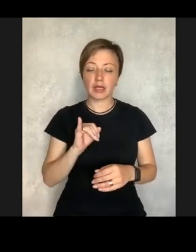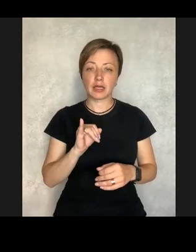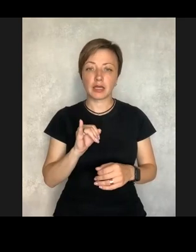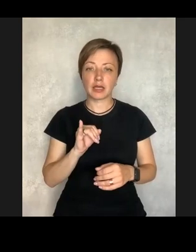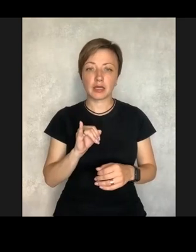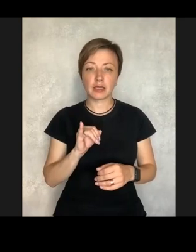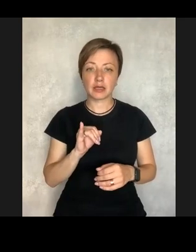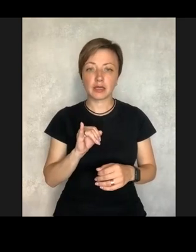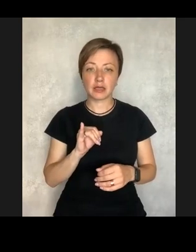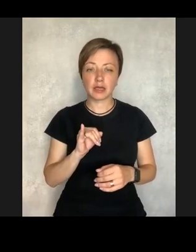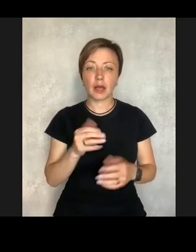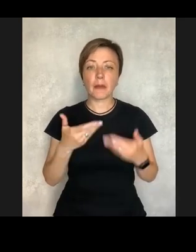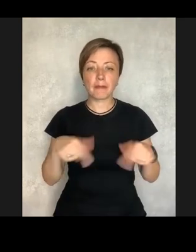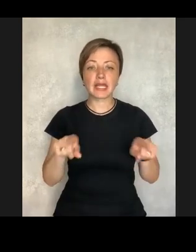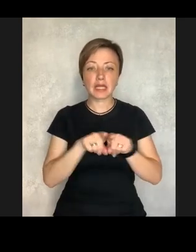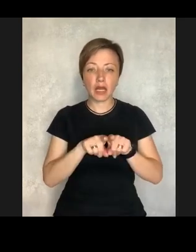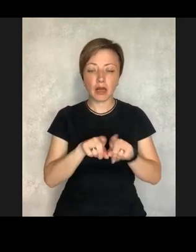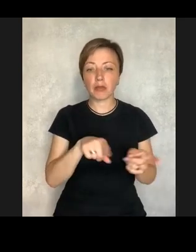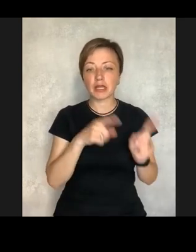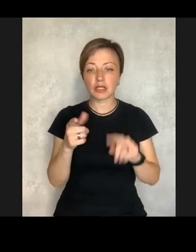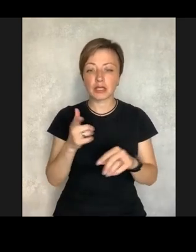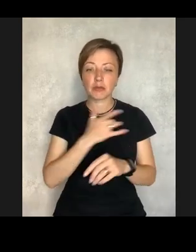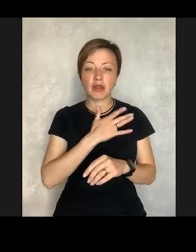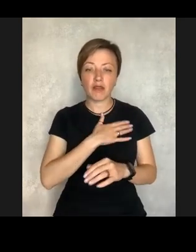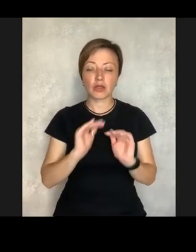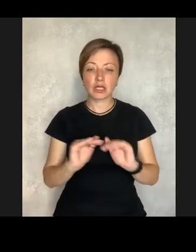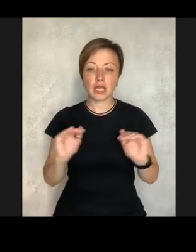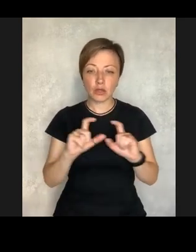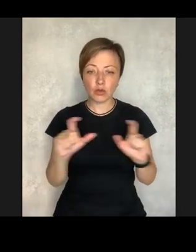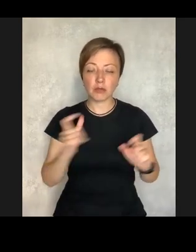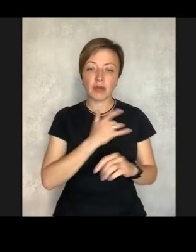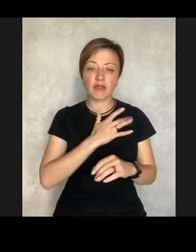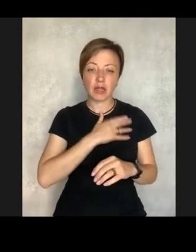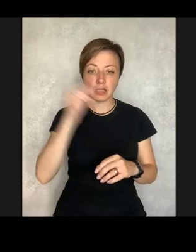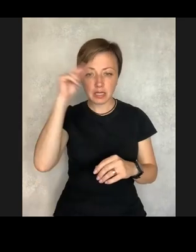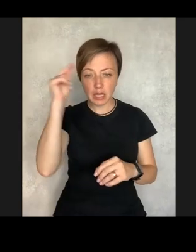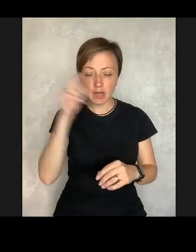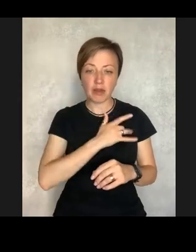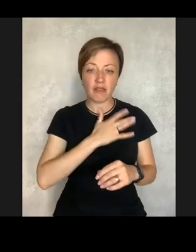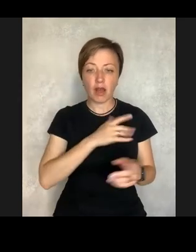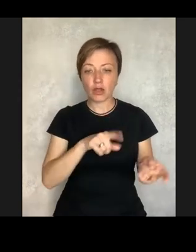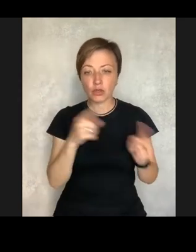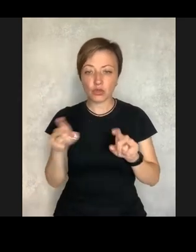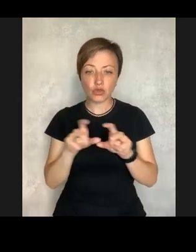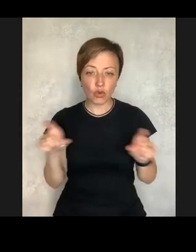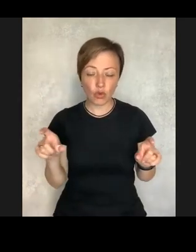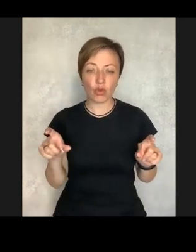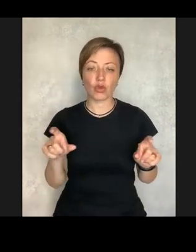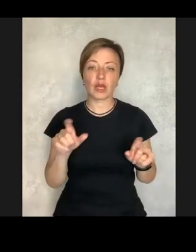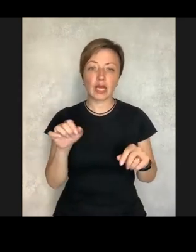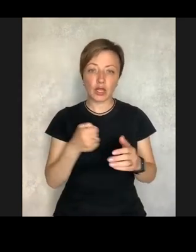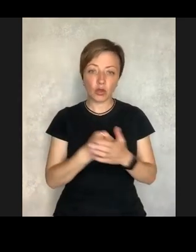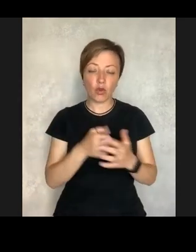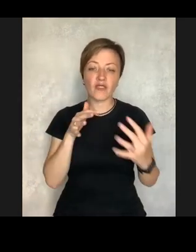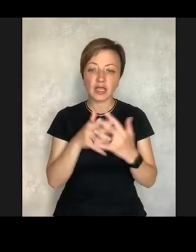high costs, and from the private kindergarten, private sessions, private school, this